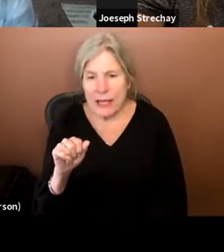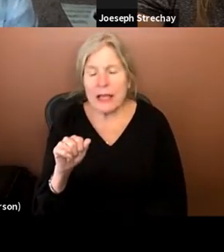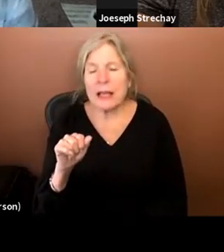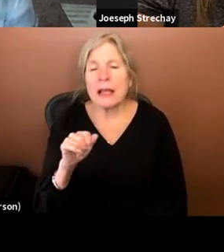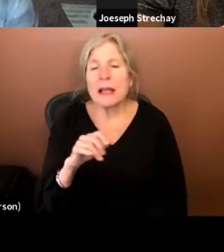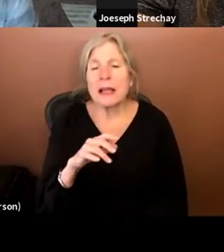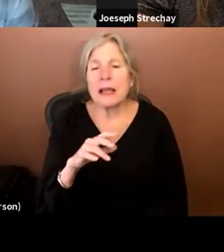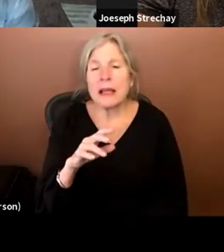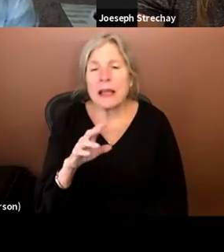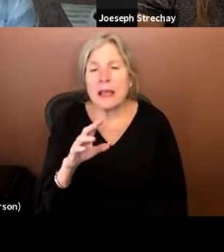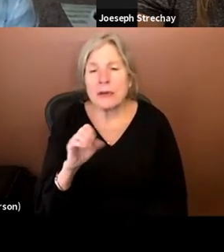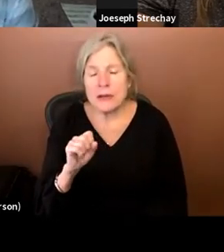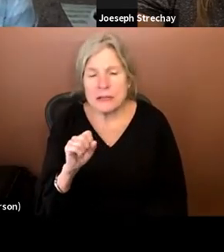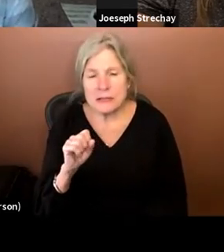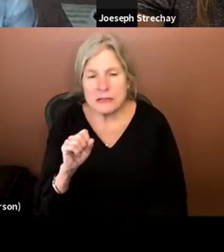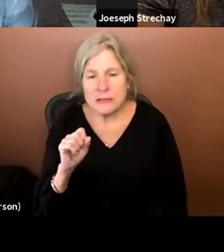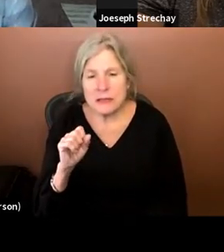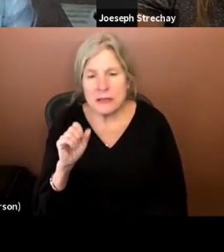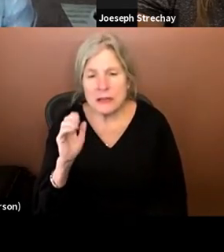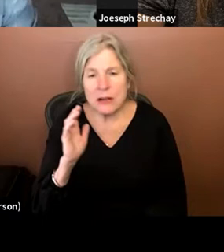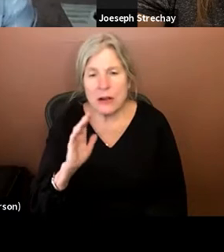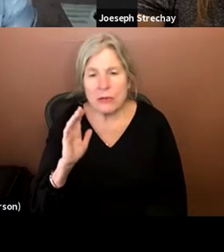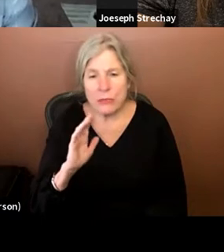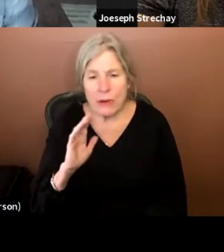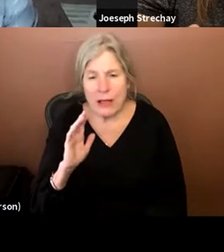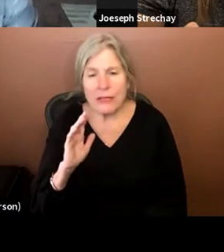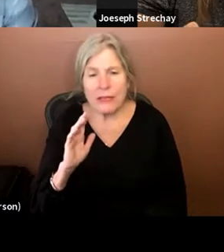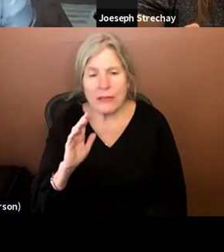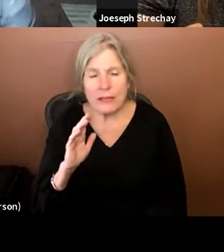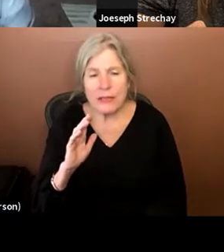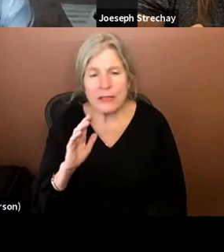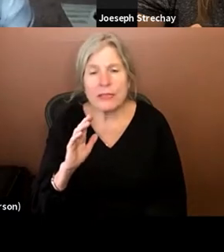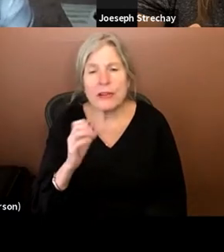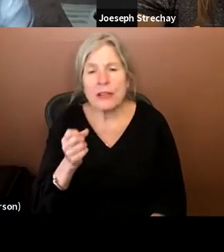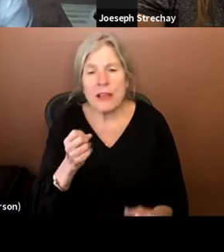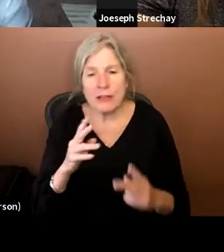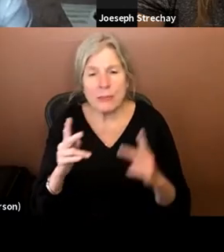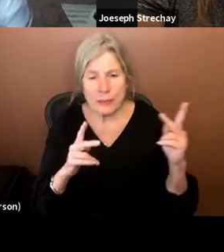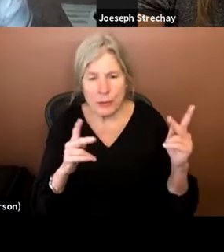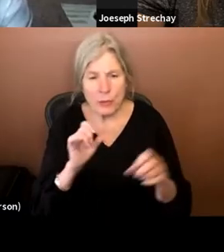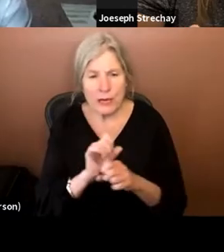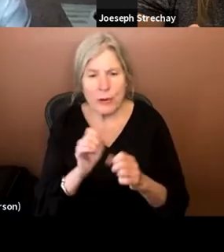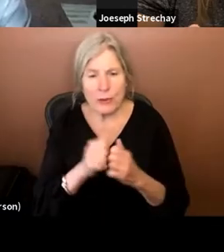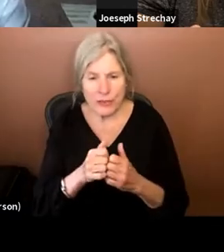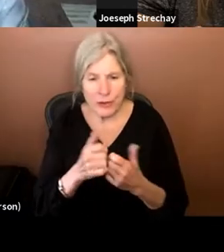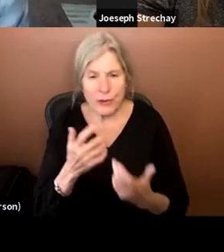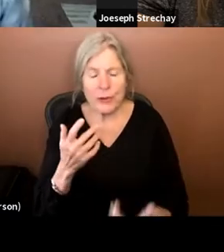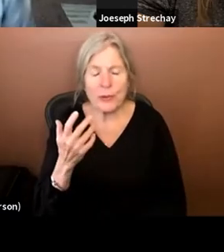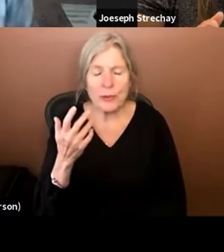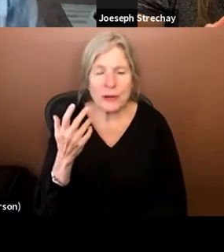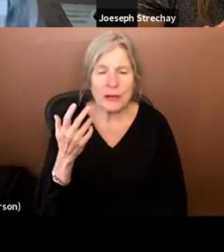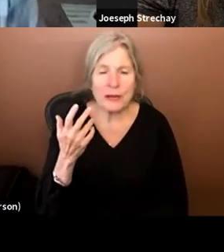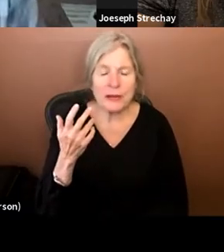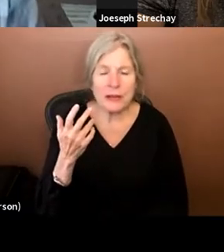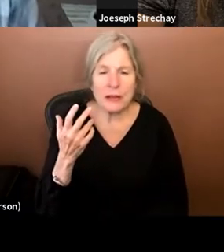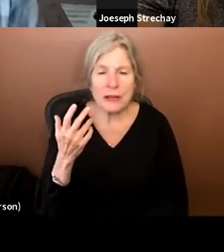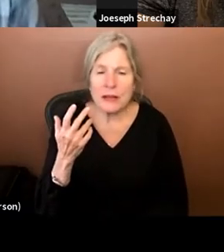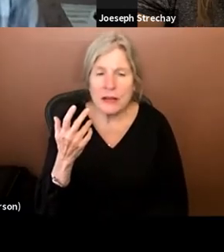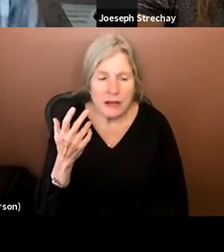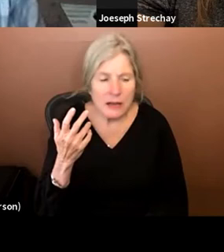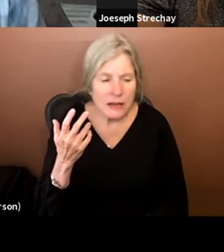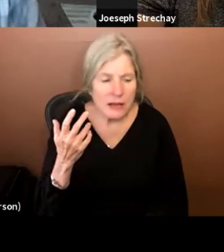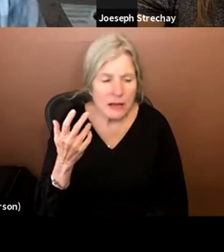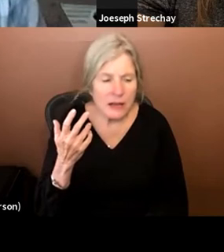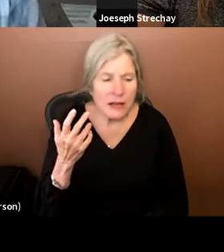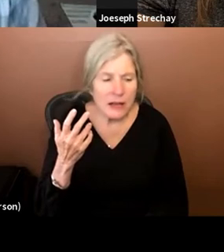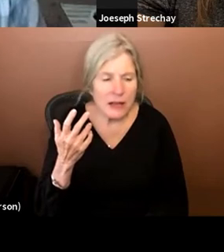long before you do, right. So all those other people that are working with you in conjunction to put this work together, come to